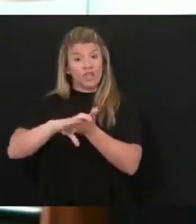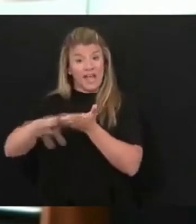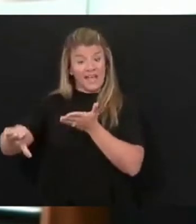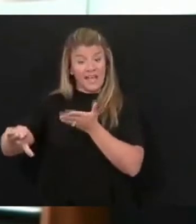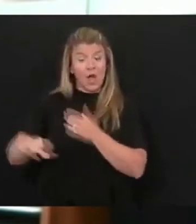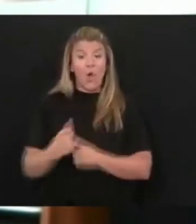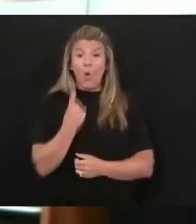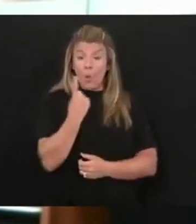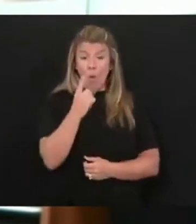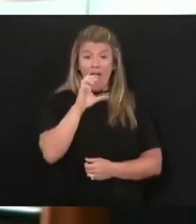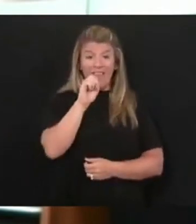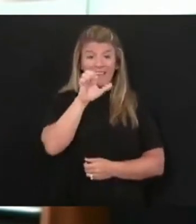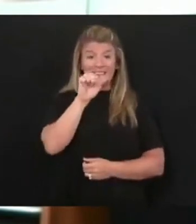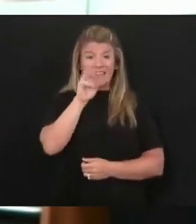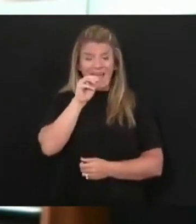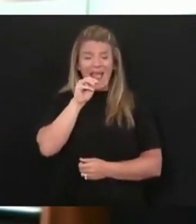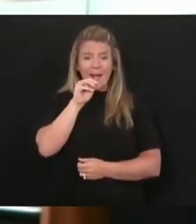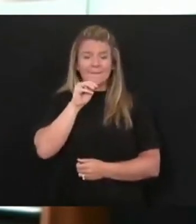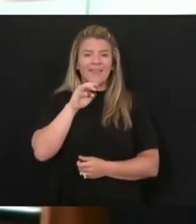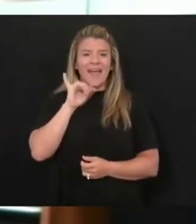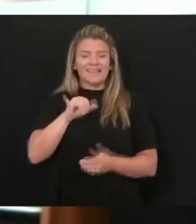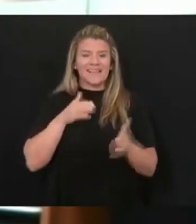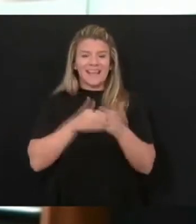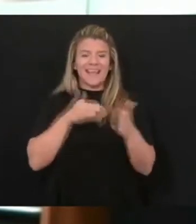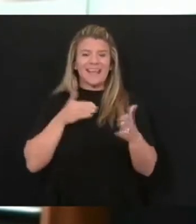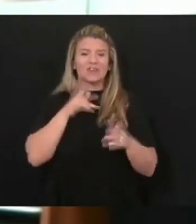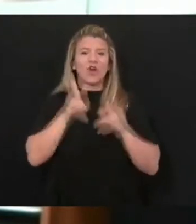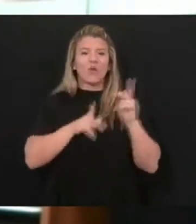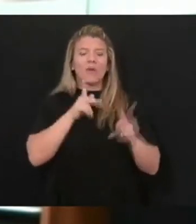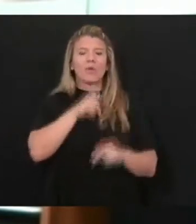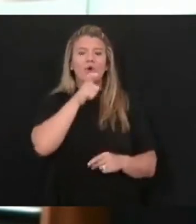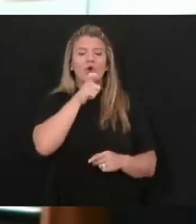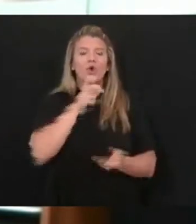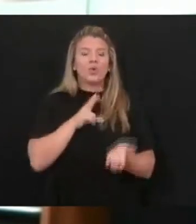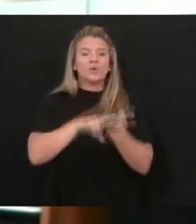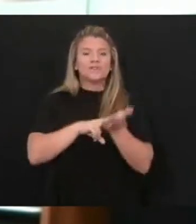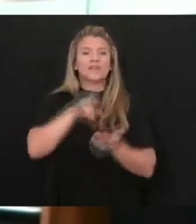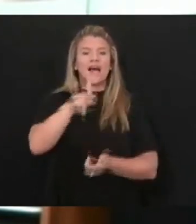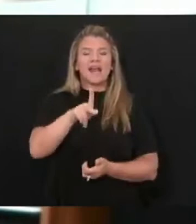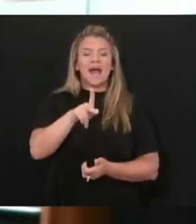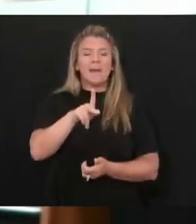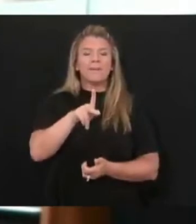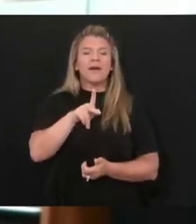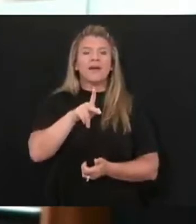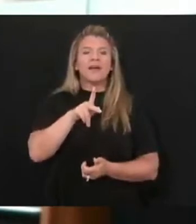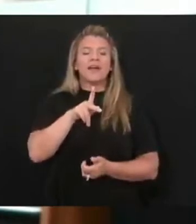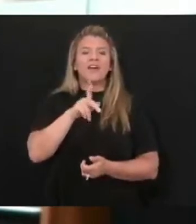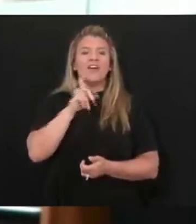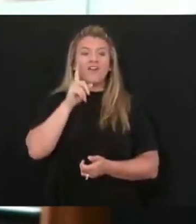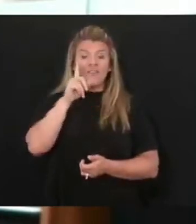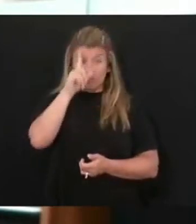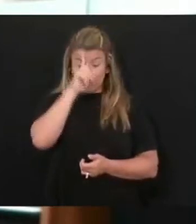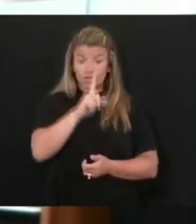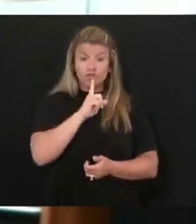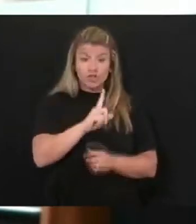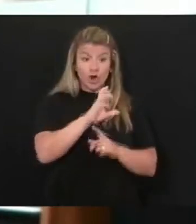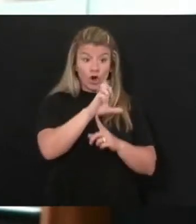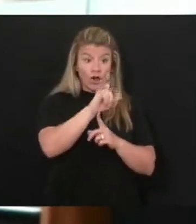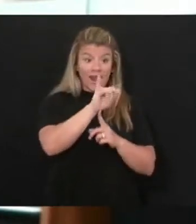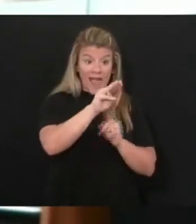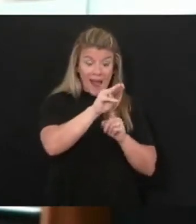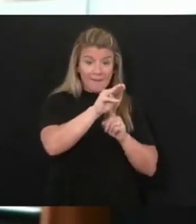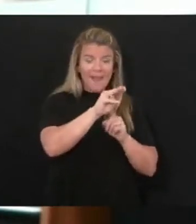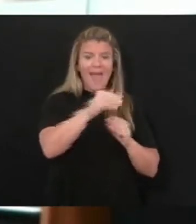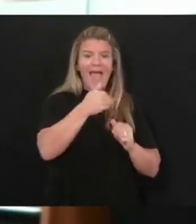perpetrated against unemployment benefits are folks who sign up for a legitimate claimant and then have those funds